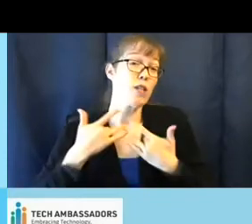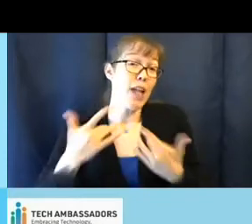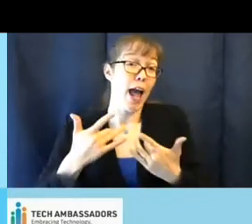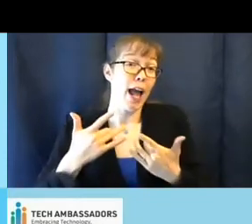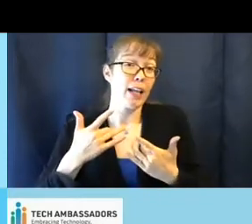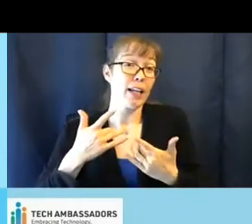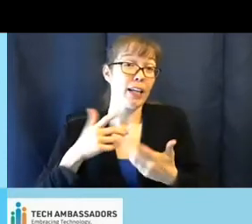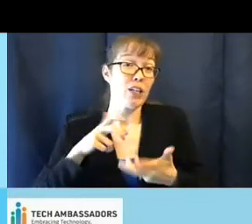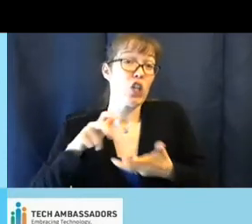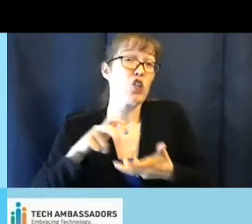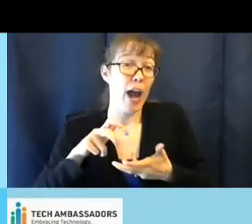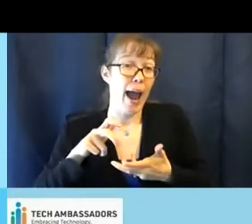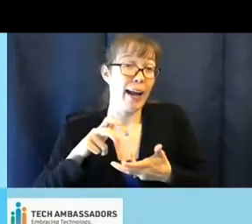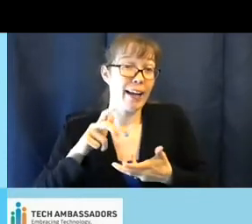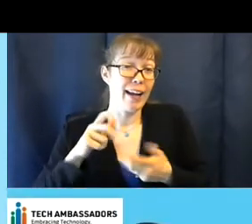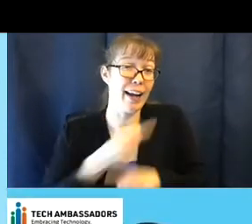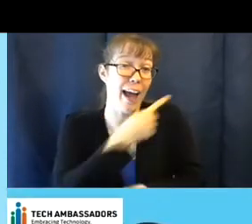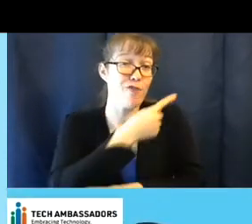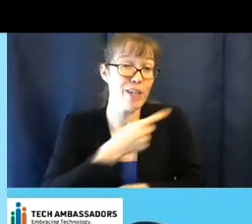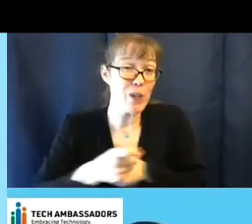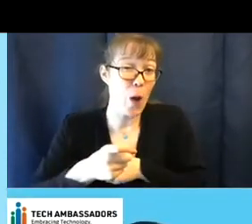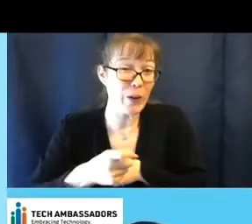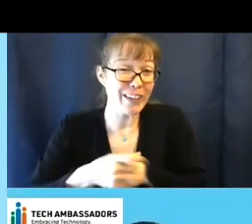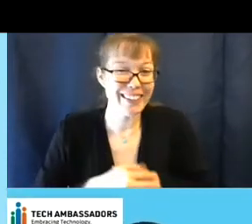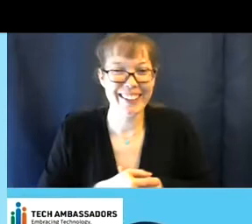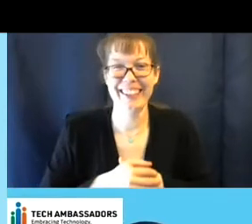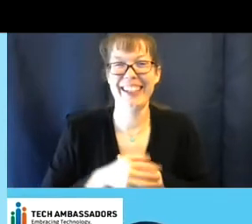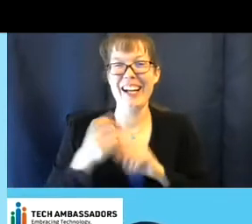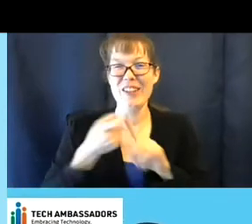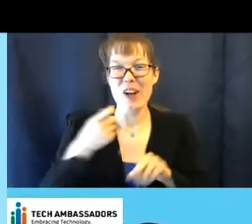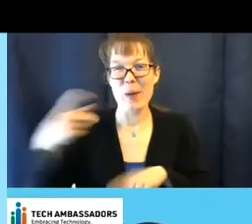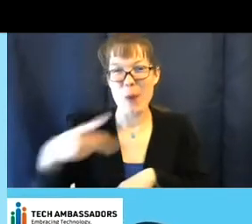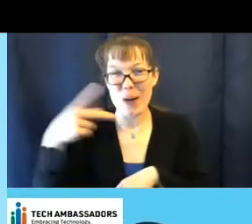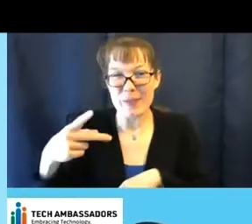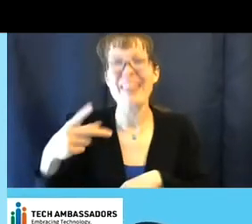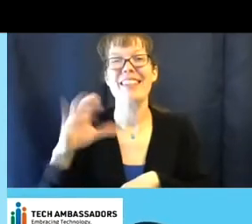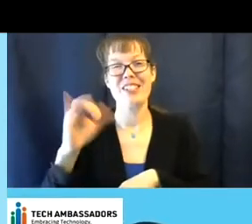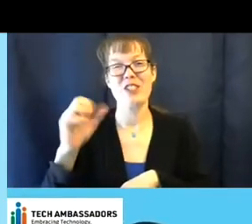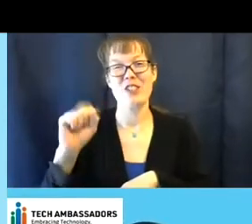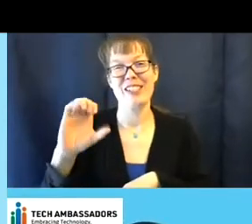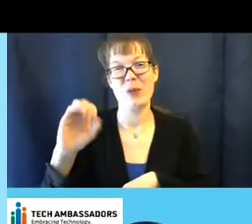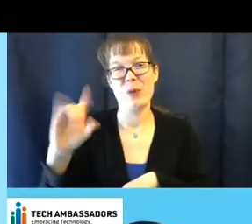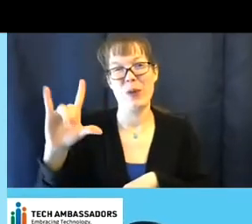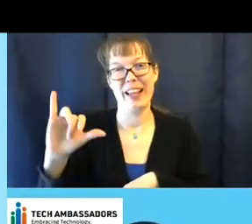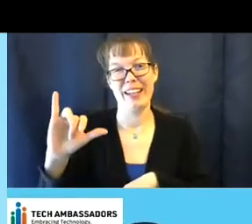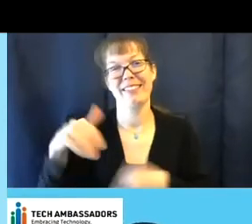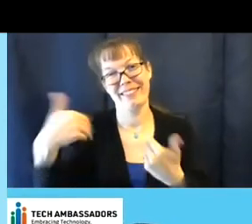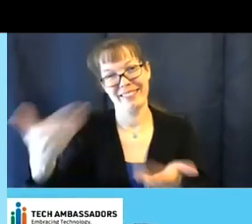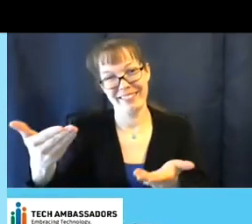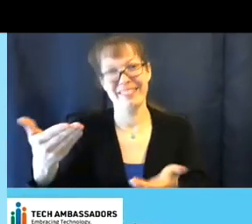irreverent joke from Portsmouth is Chris Cooley. Go, Chris.